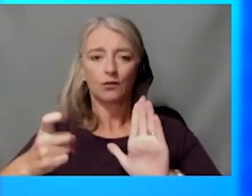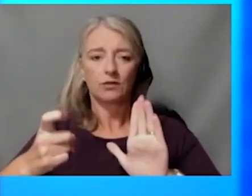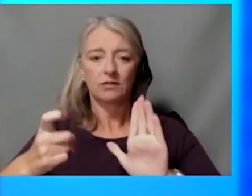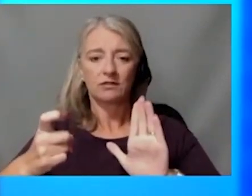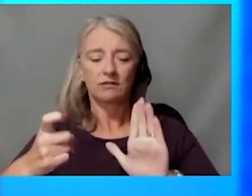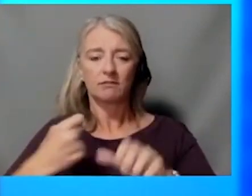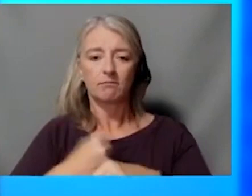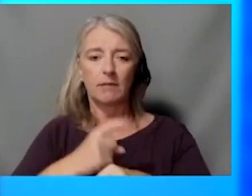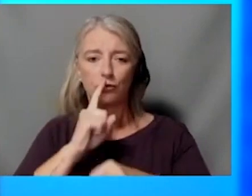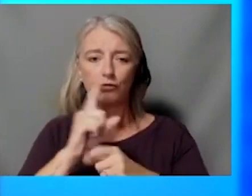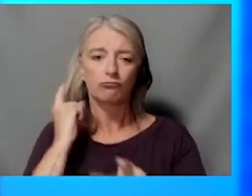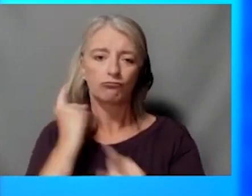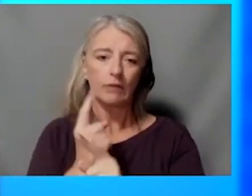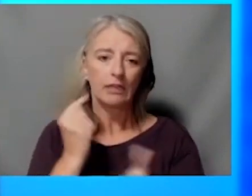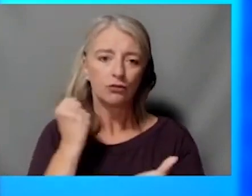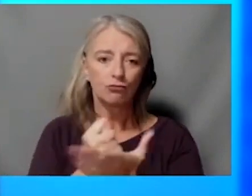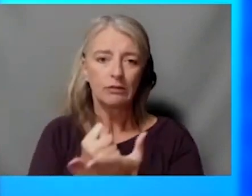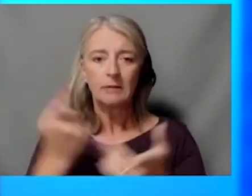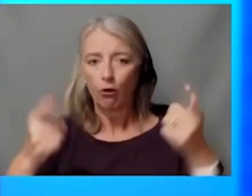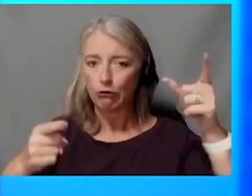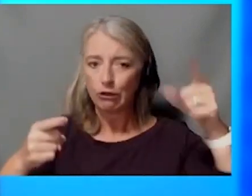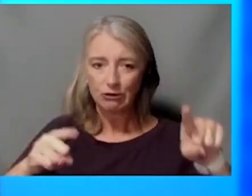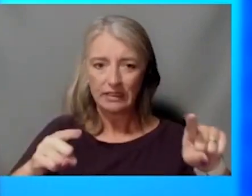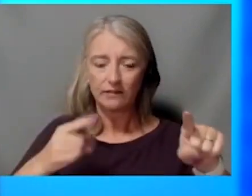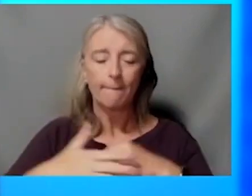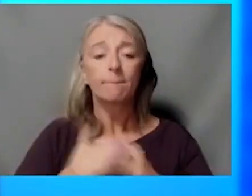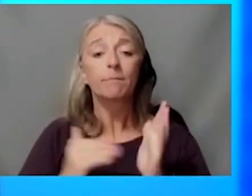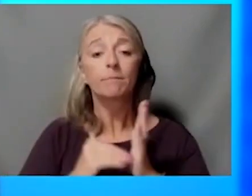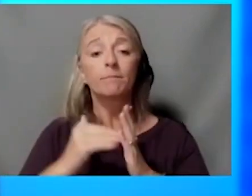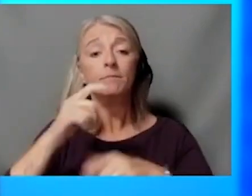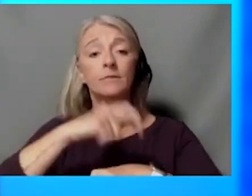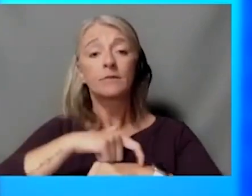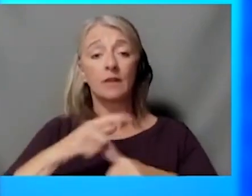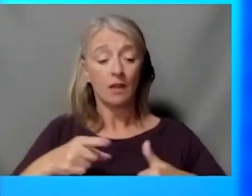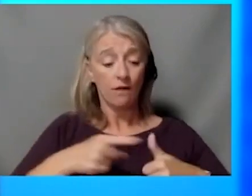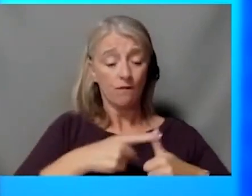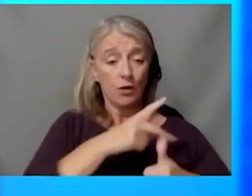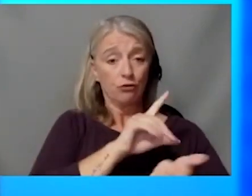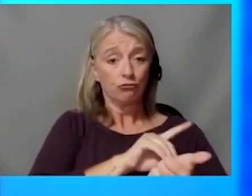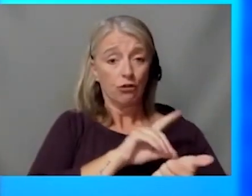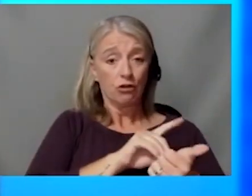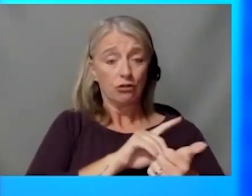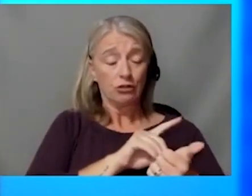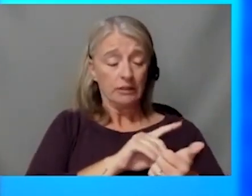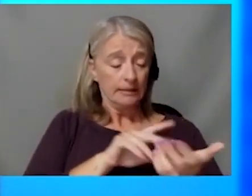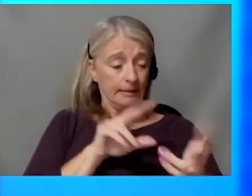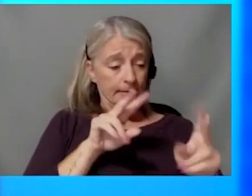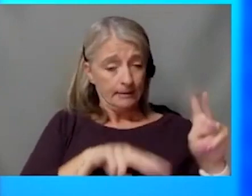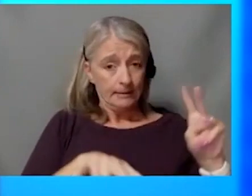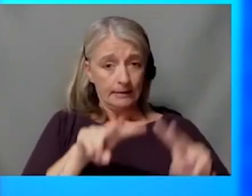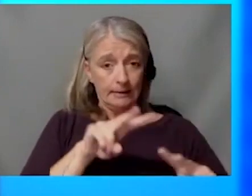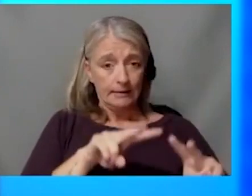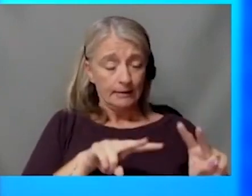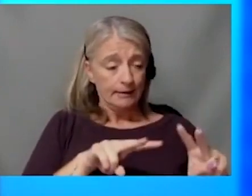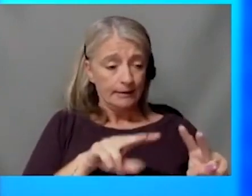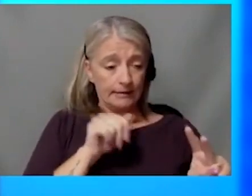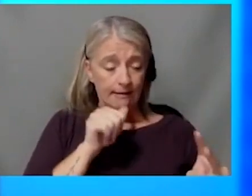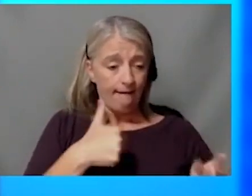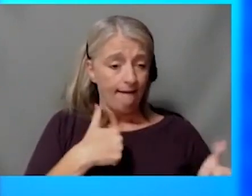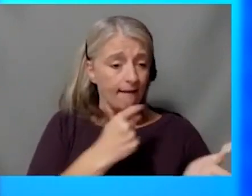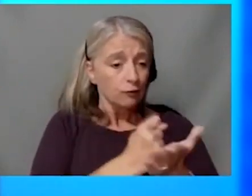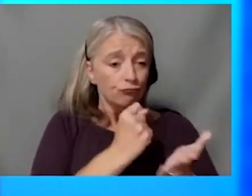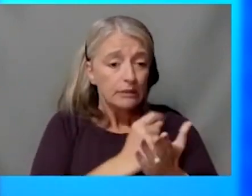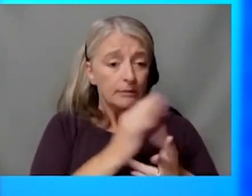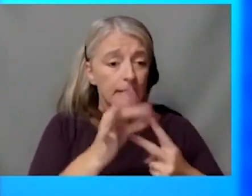I would say that oftentimes the first doctor a patient sees may not have all the treatment options available. For example,